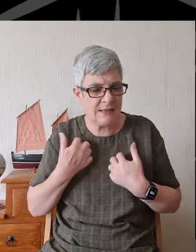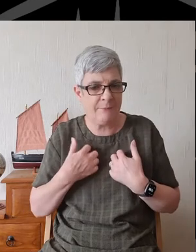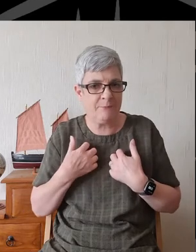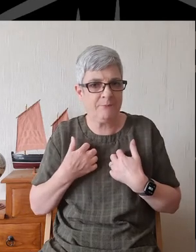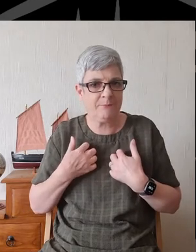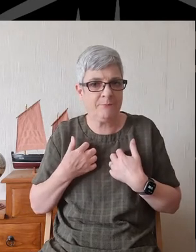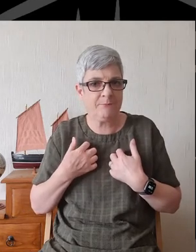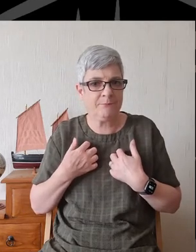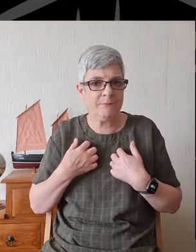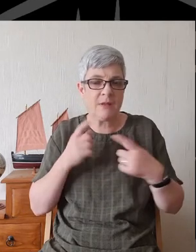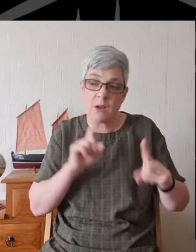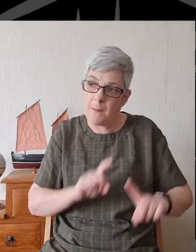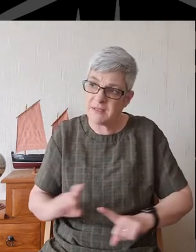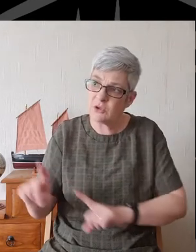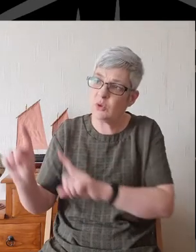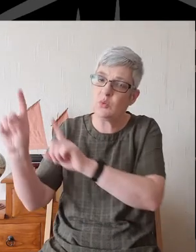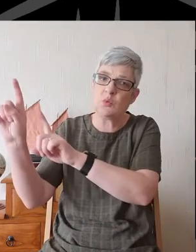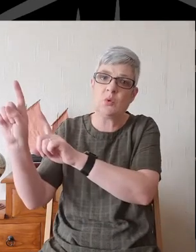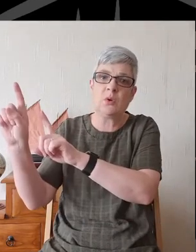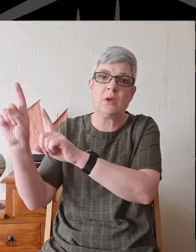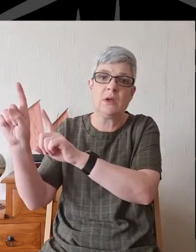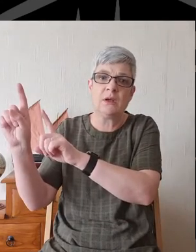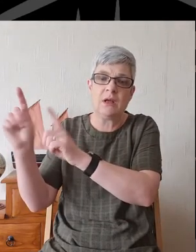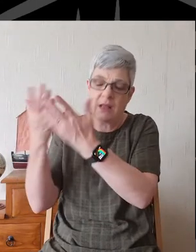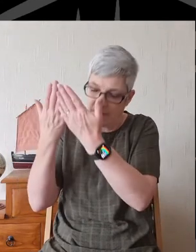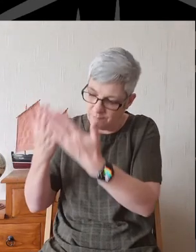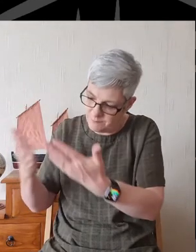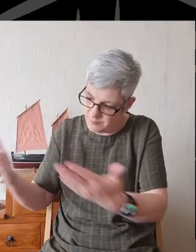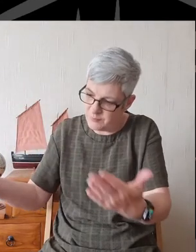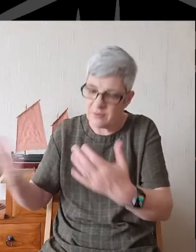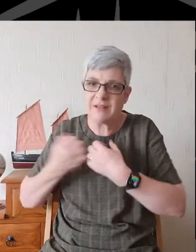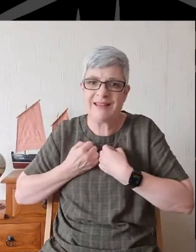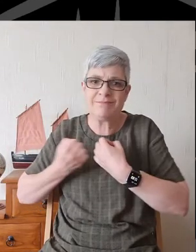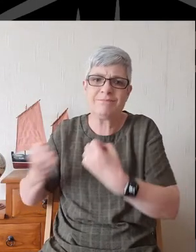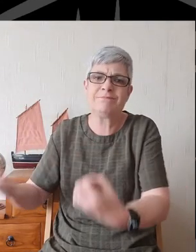in coming to you, in laying ourselves open to you and before you.